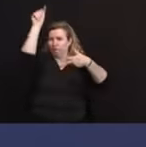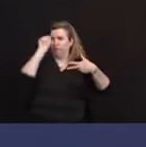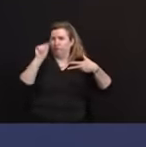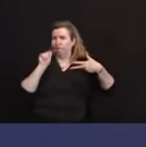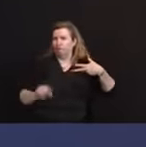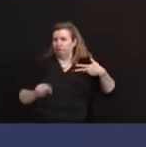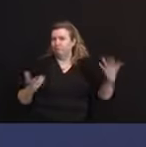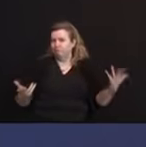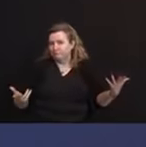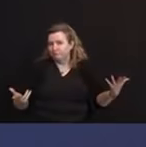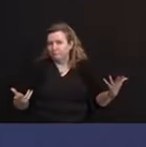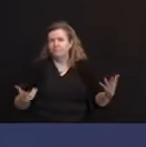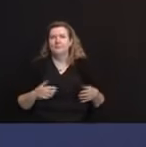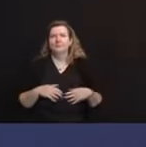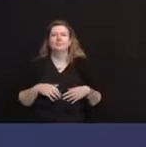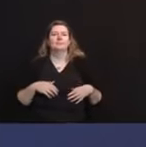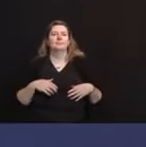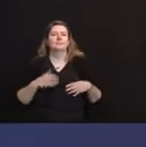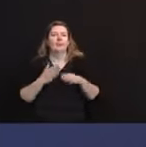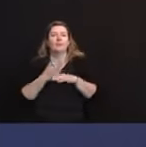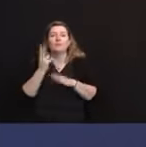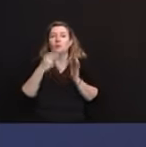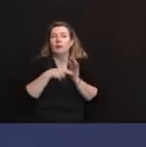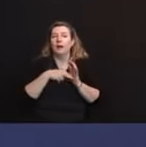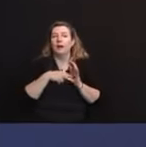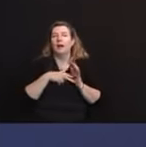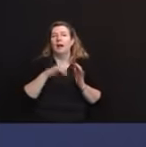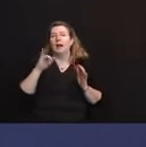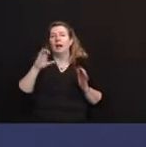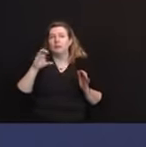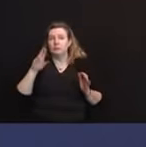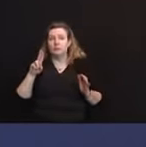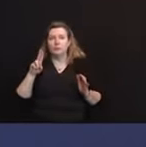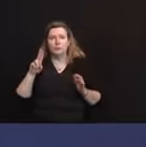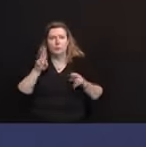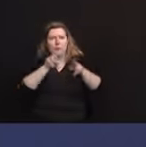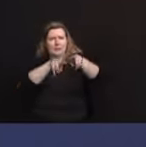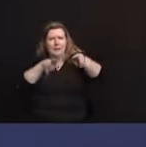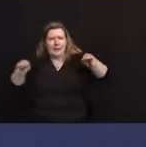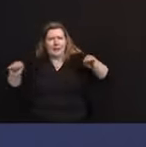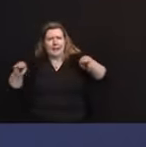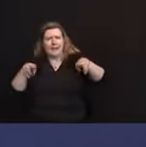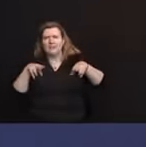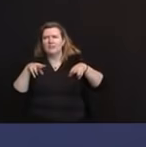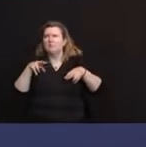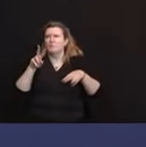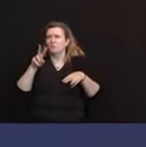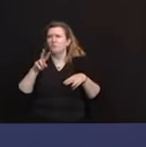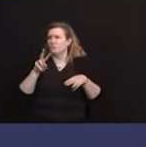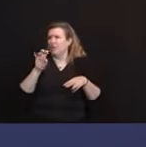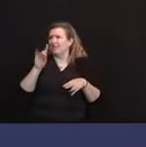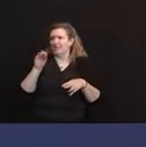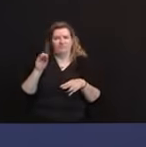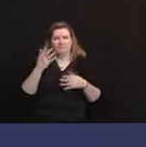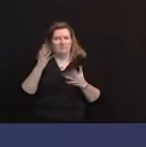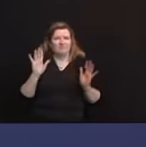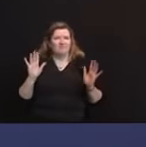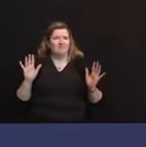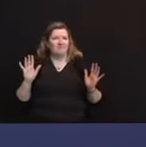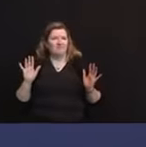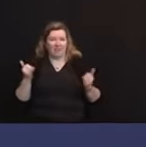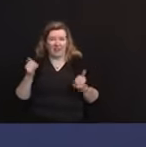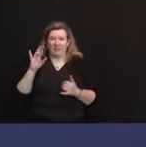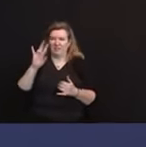and then over 2,000 ICU beds, 2,080, I think, was the max, and we're at 700 and something today.